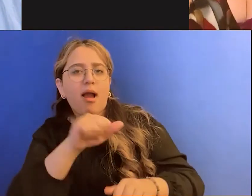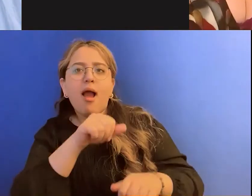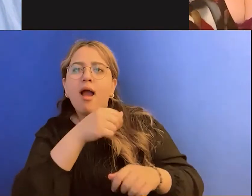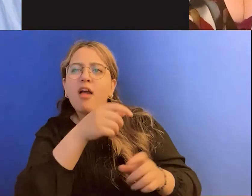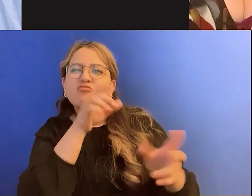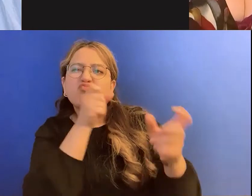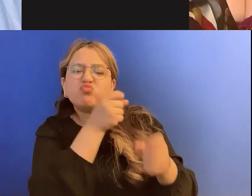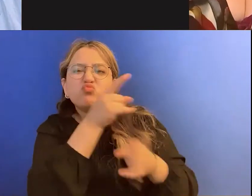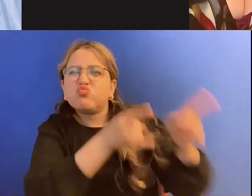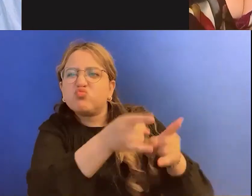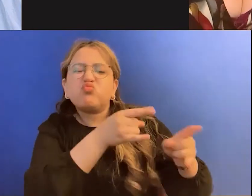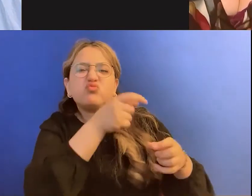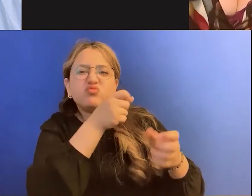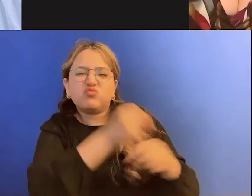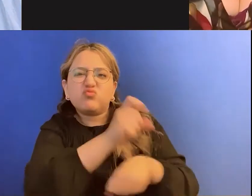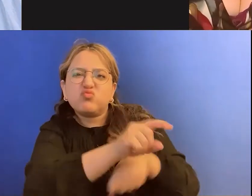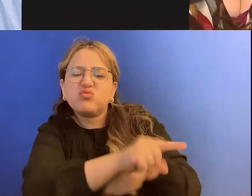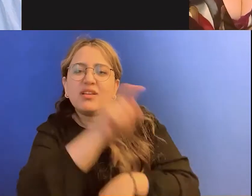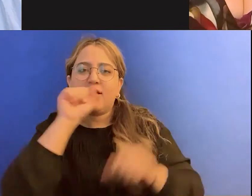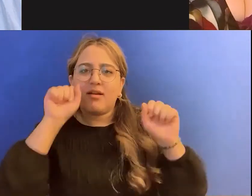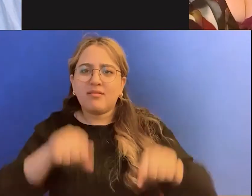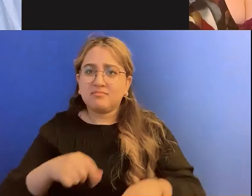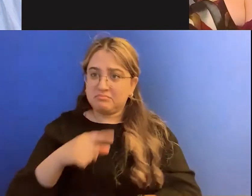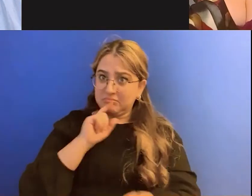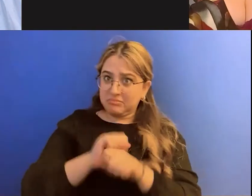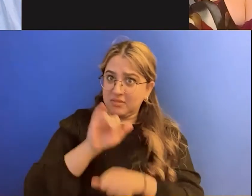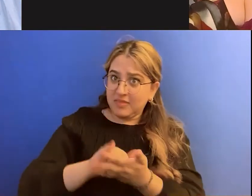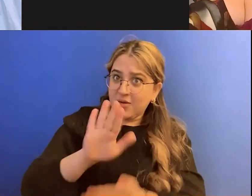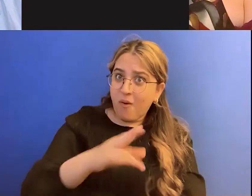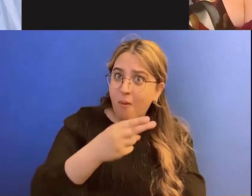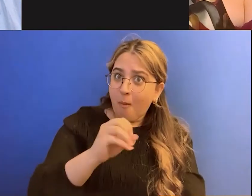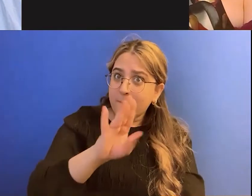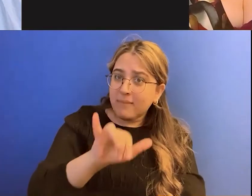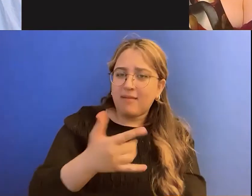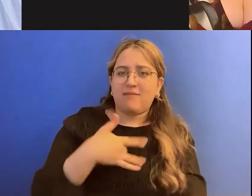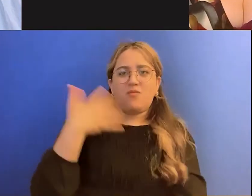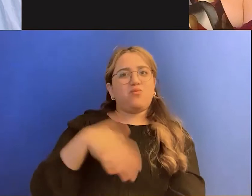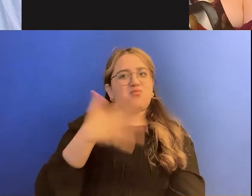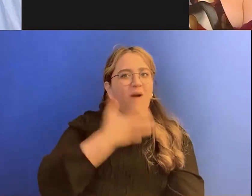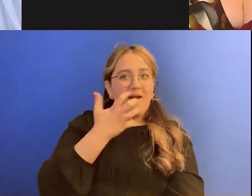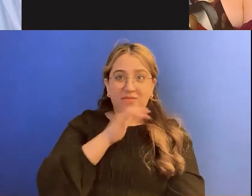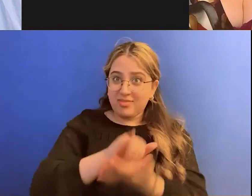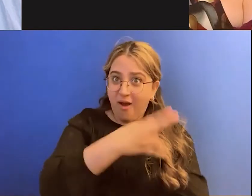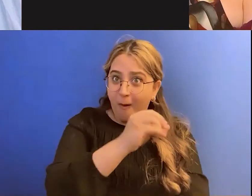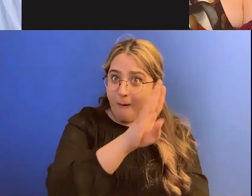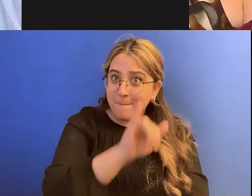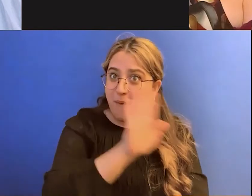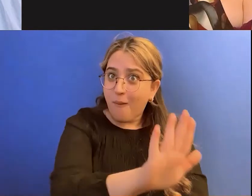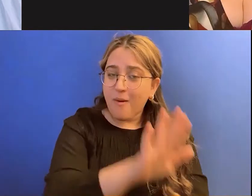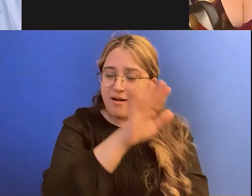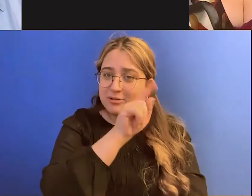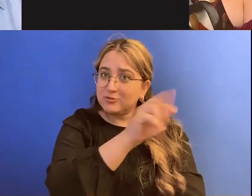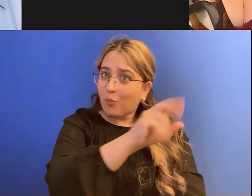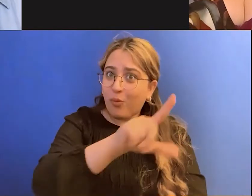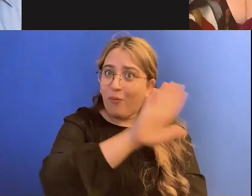hobby. Like that's your actual hobby. Wow. Seriously. Um, so what do you think, you know,